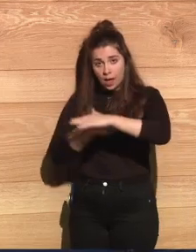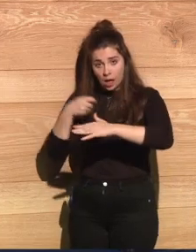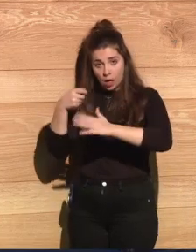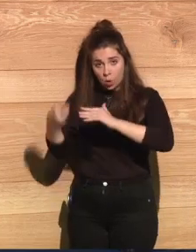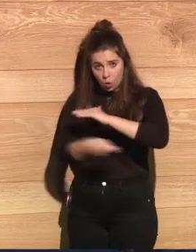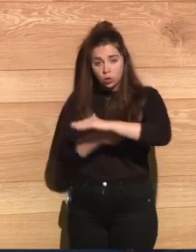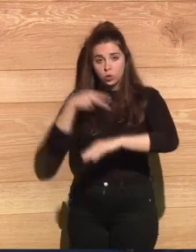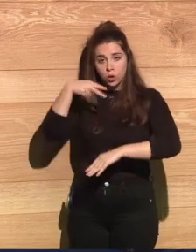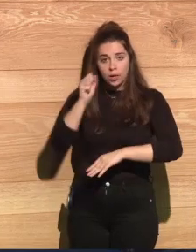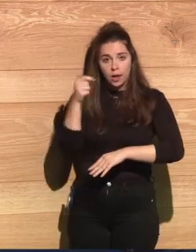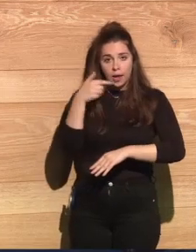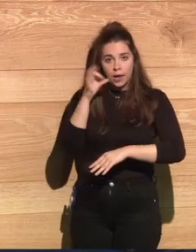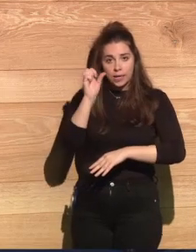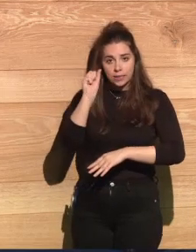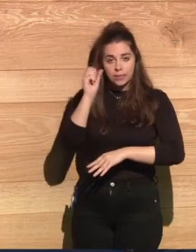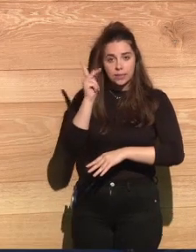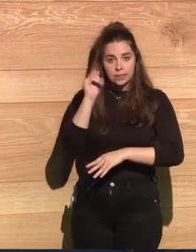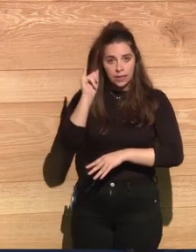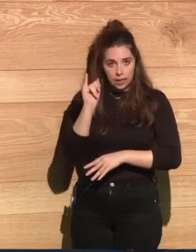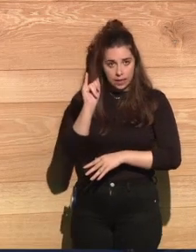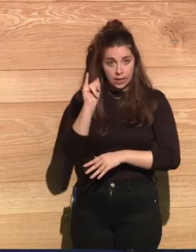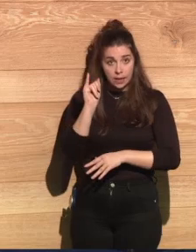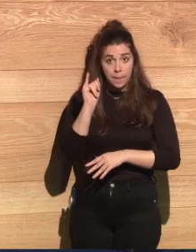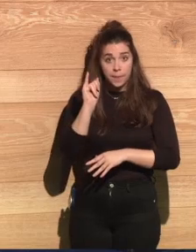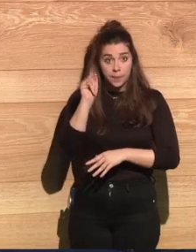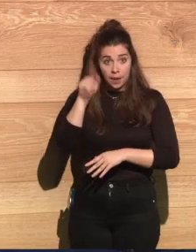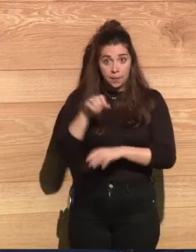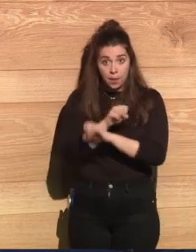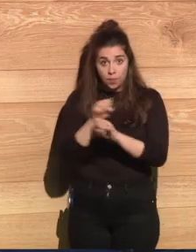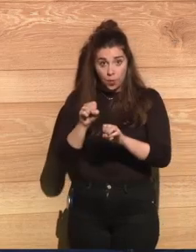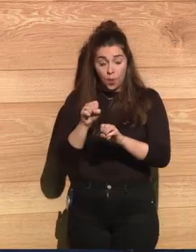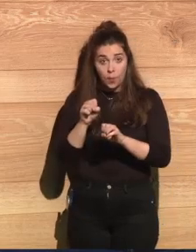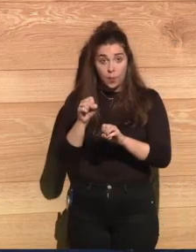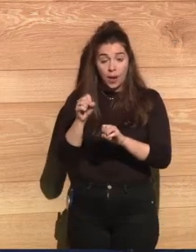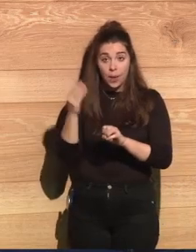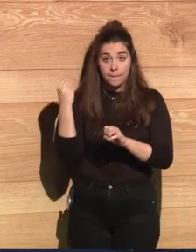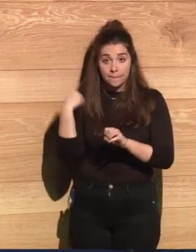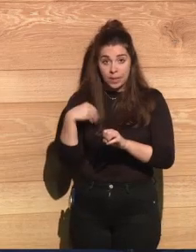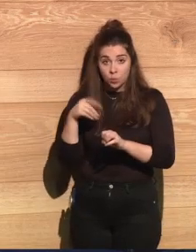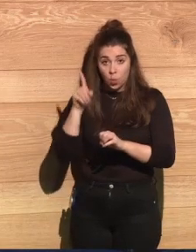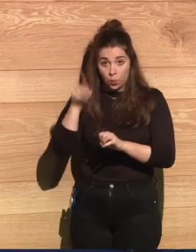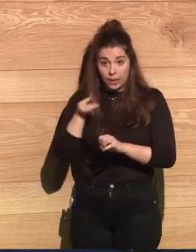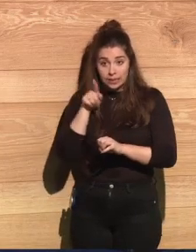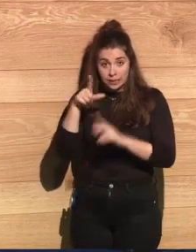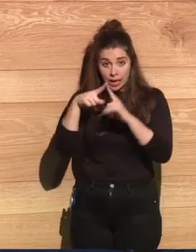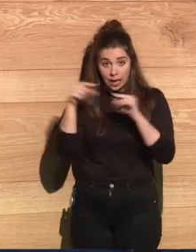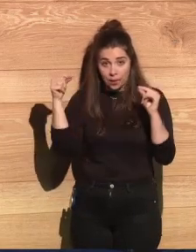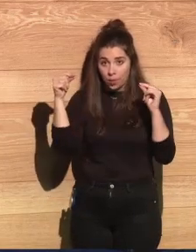of that month, Japan finally surrendered. And that meant